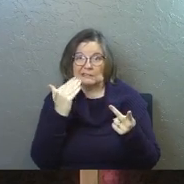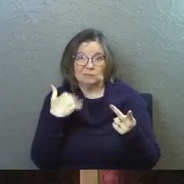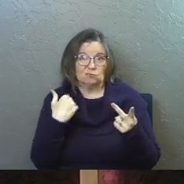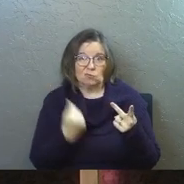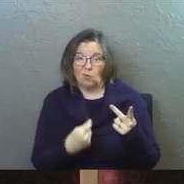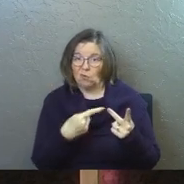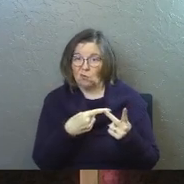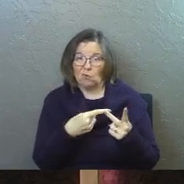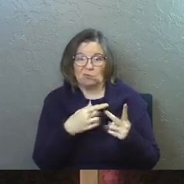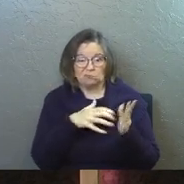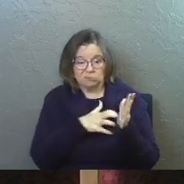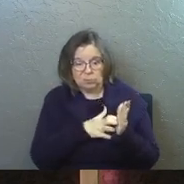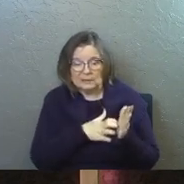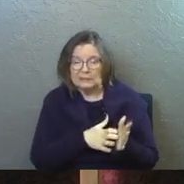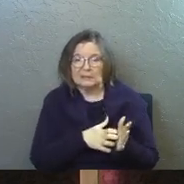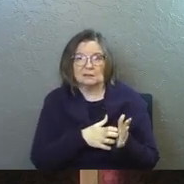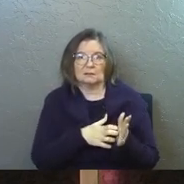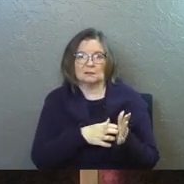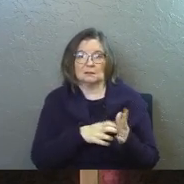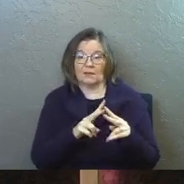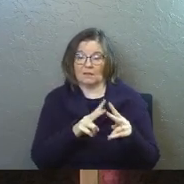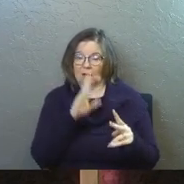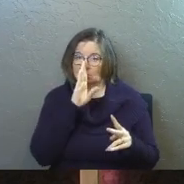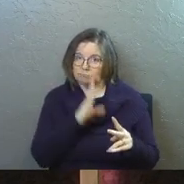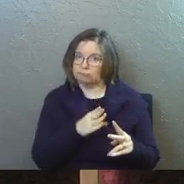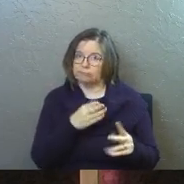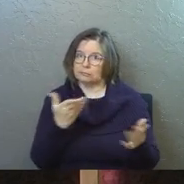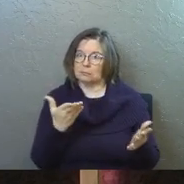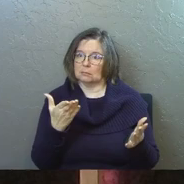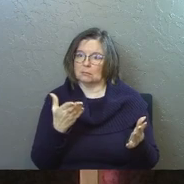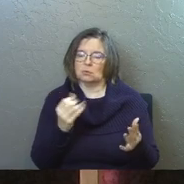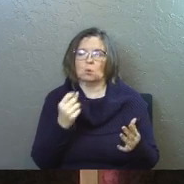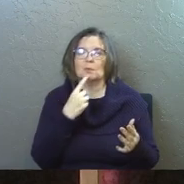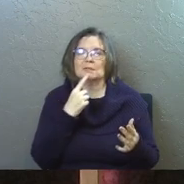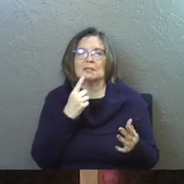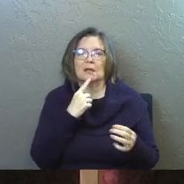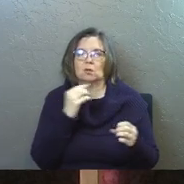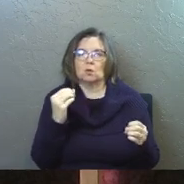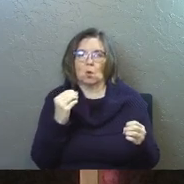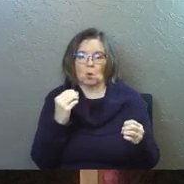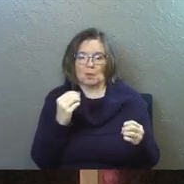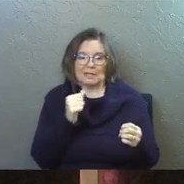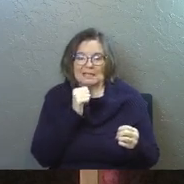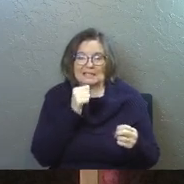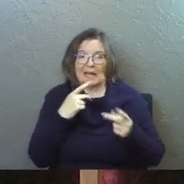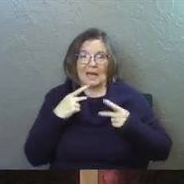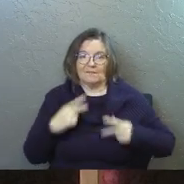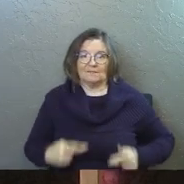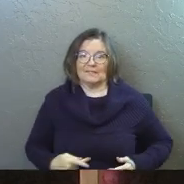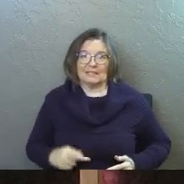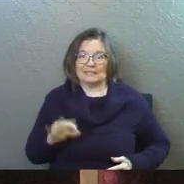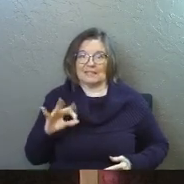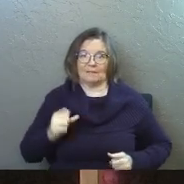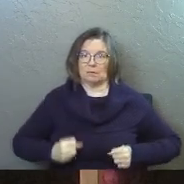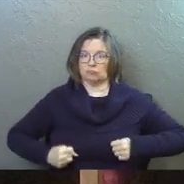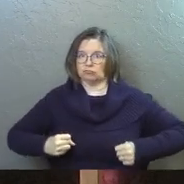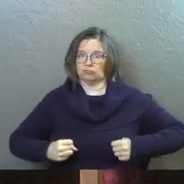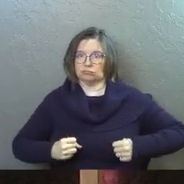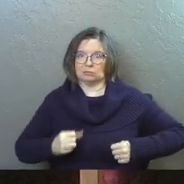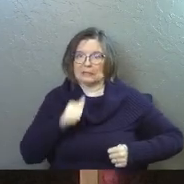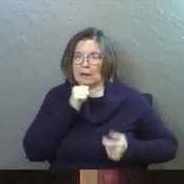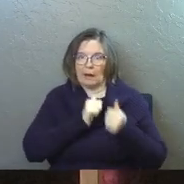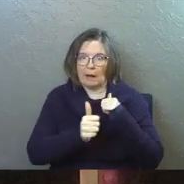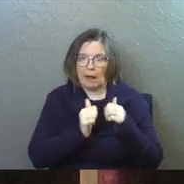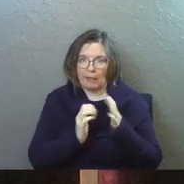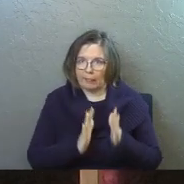No beauty that we should desire him. He's being very thorough here. So he's saying no form. He's not physically fit. At least he's not an